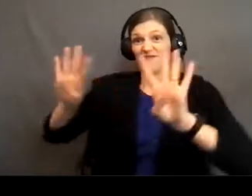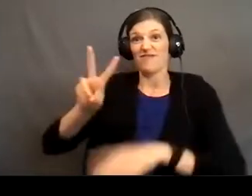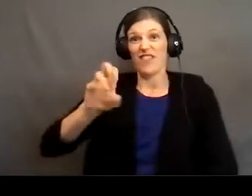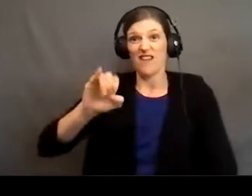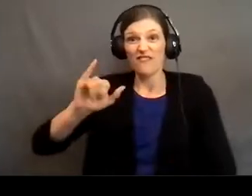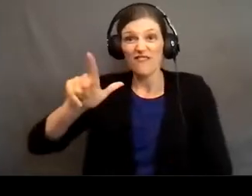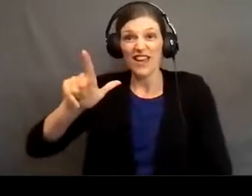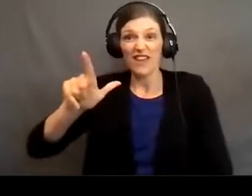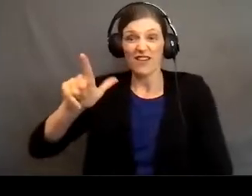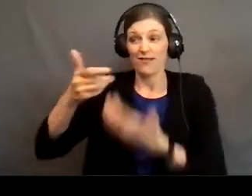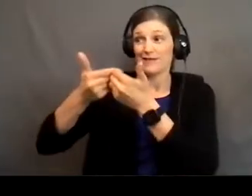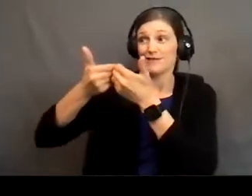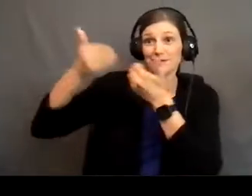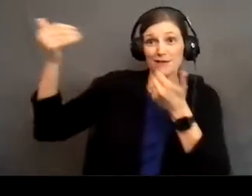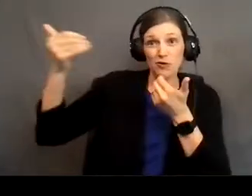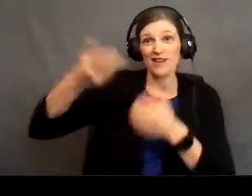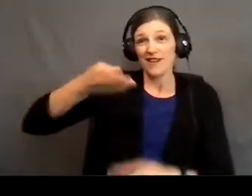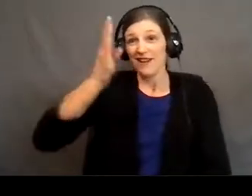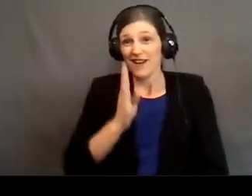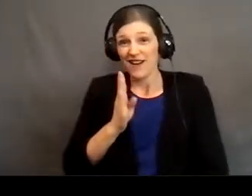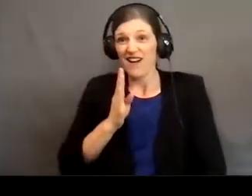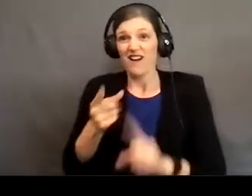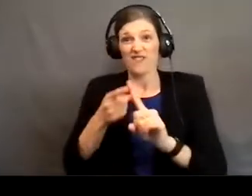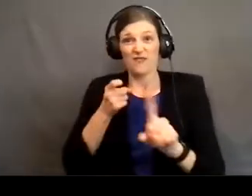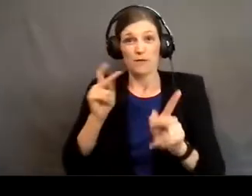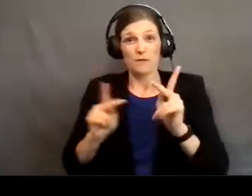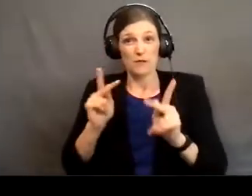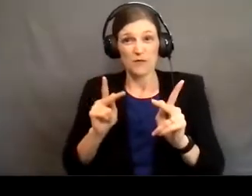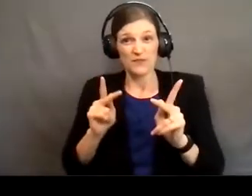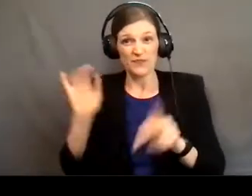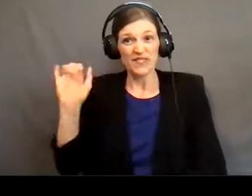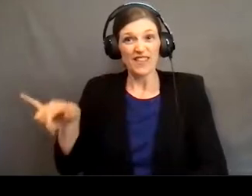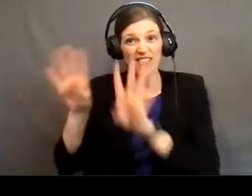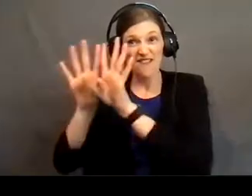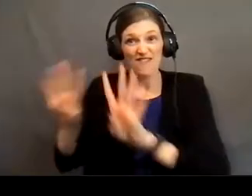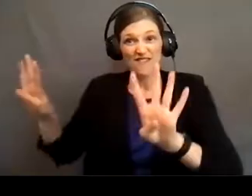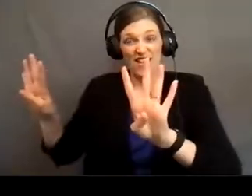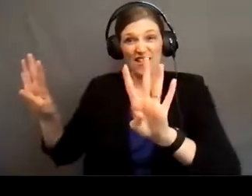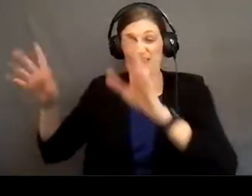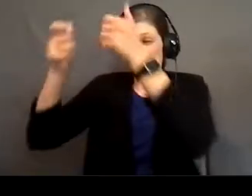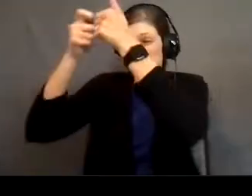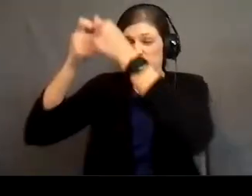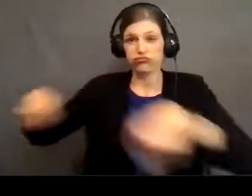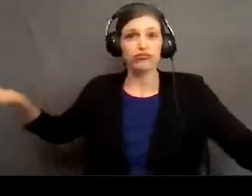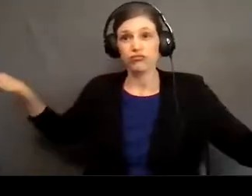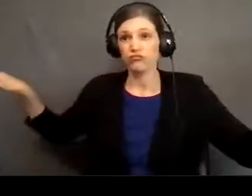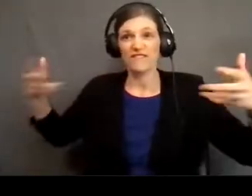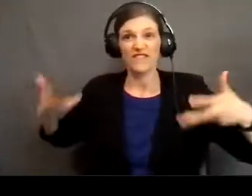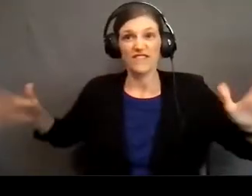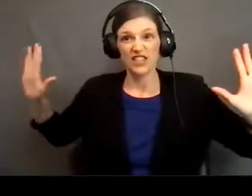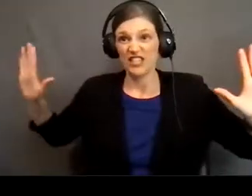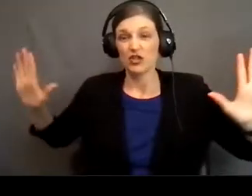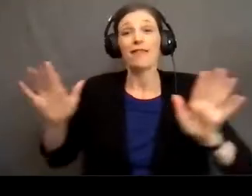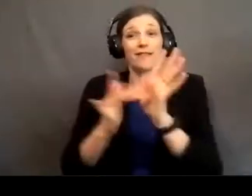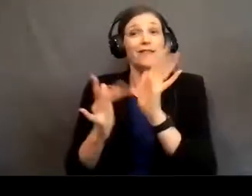sheet that separated God from his people, that veil has been torn. And the scripture talks